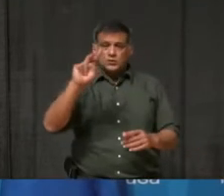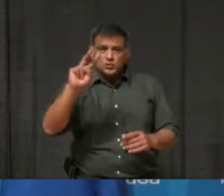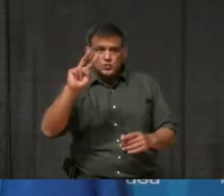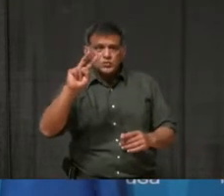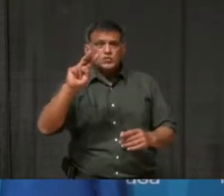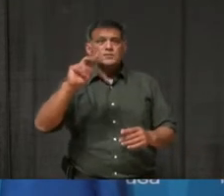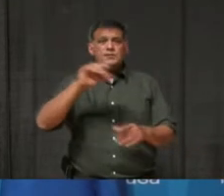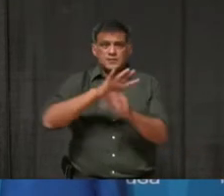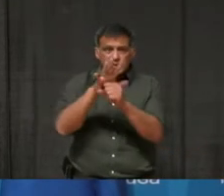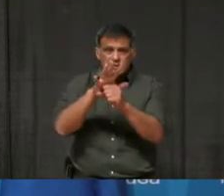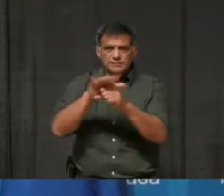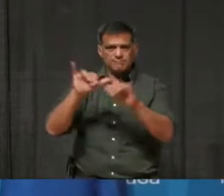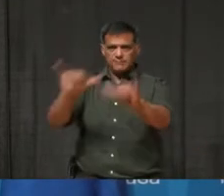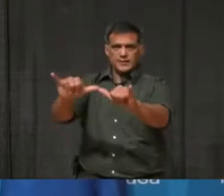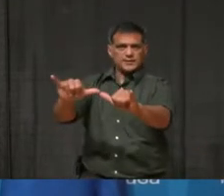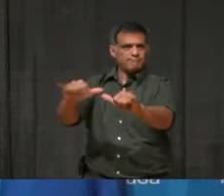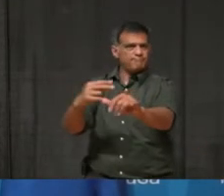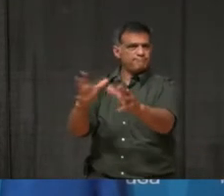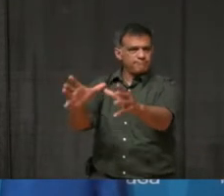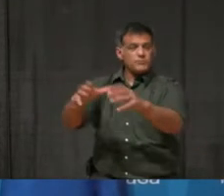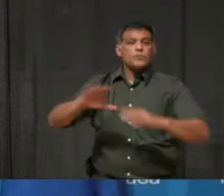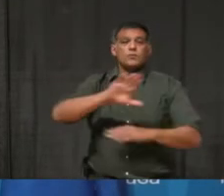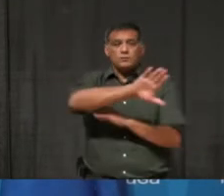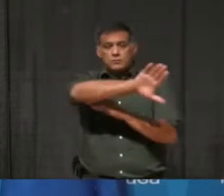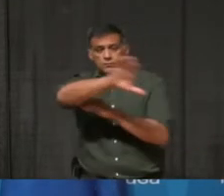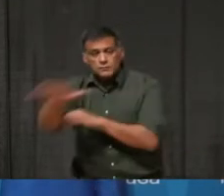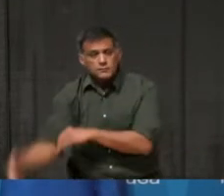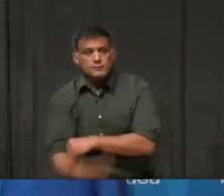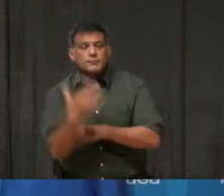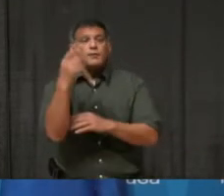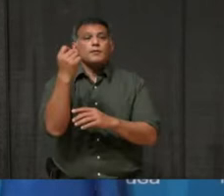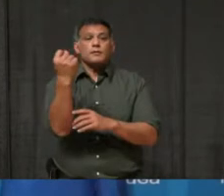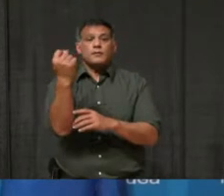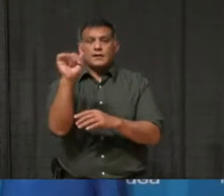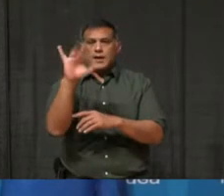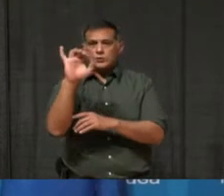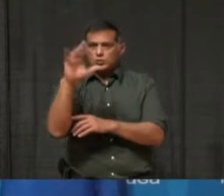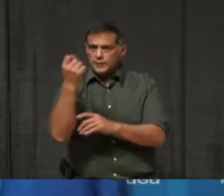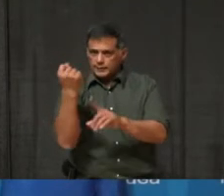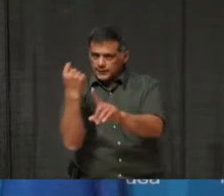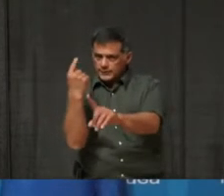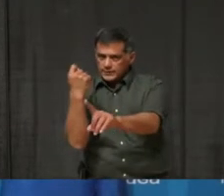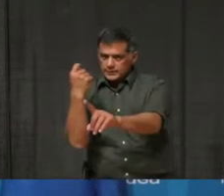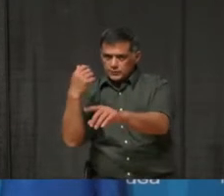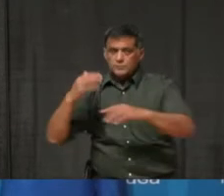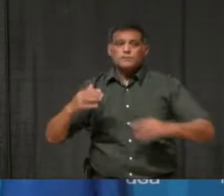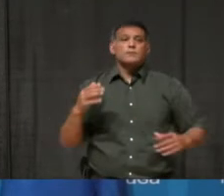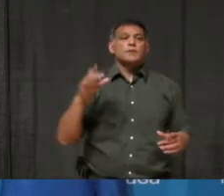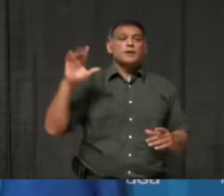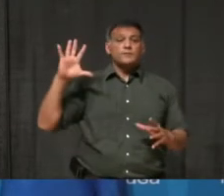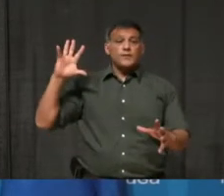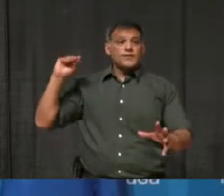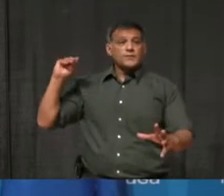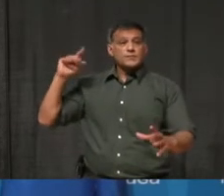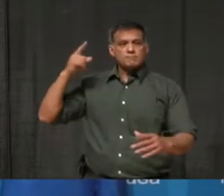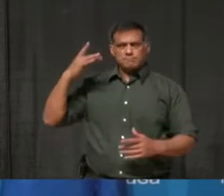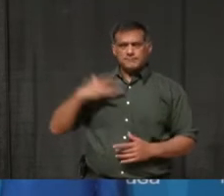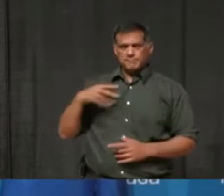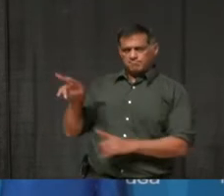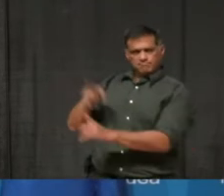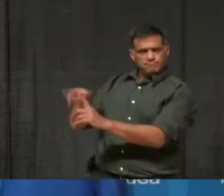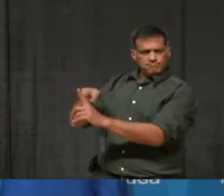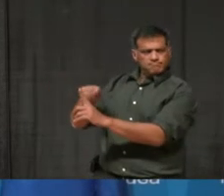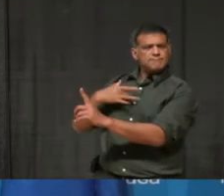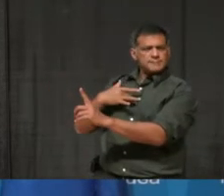11 patients in the ICU, and another 50 suspected pending cases. But we have seen a bit of